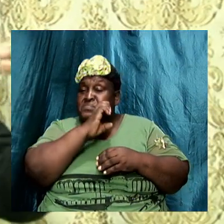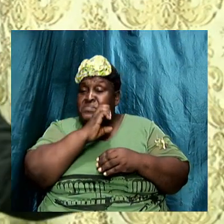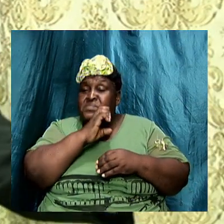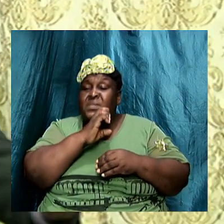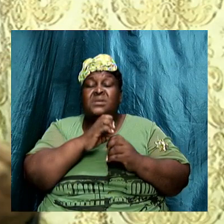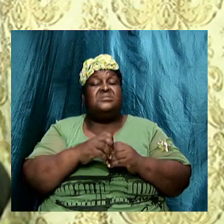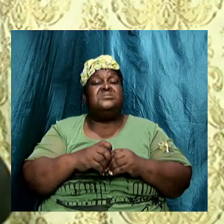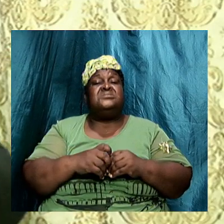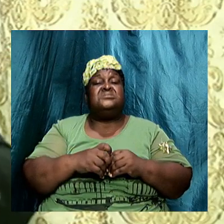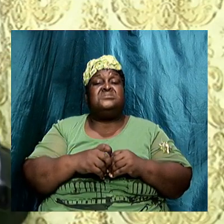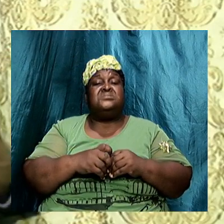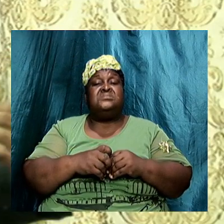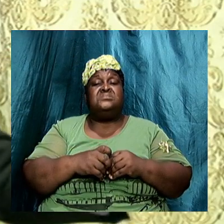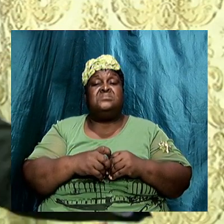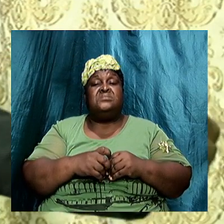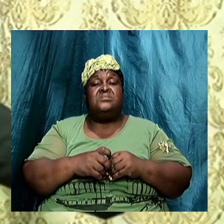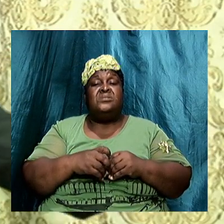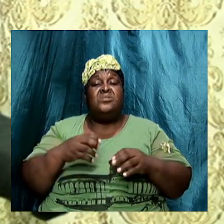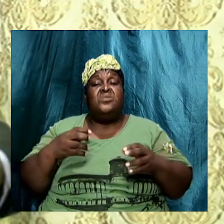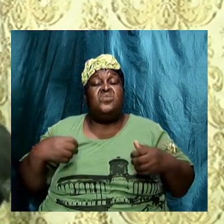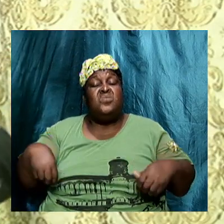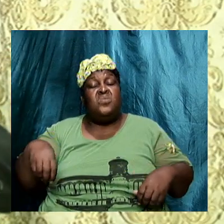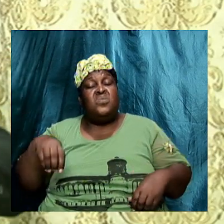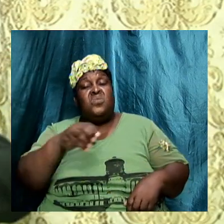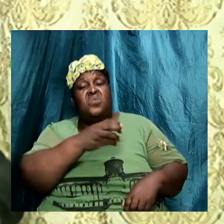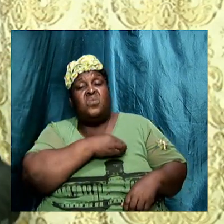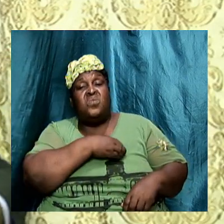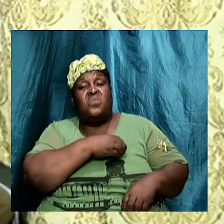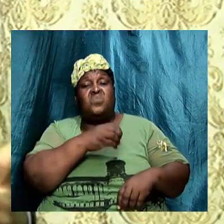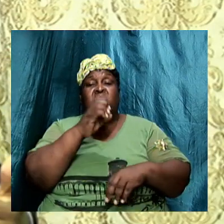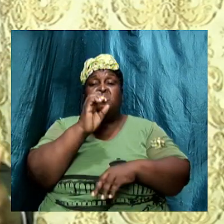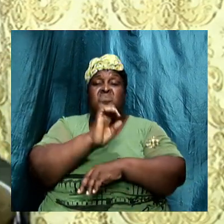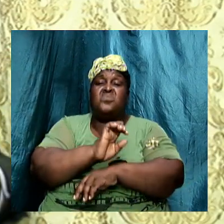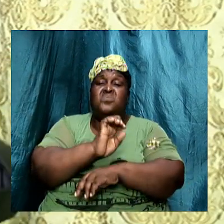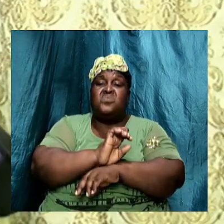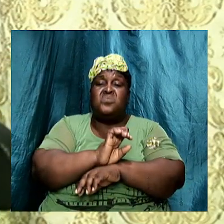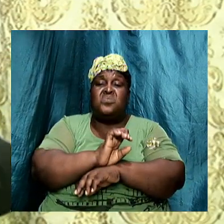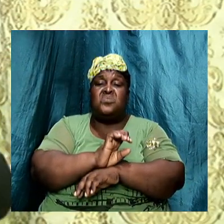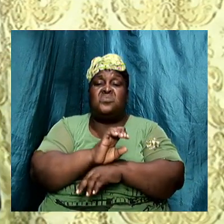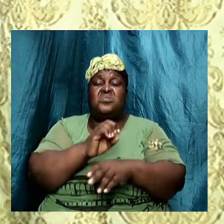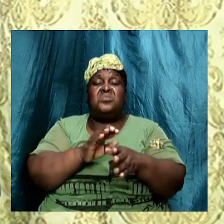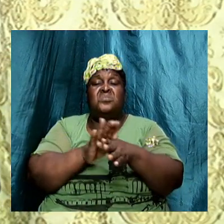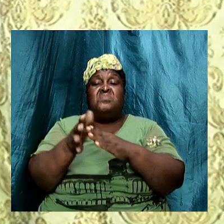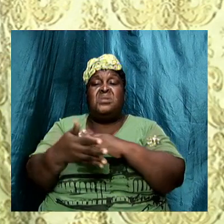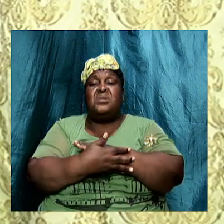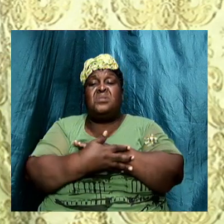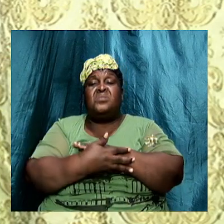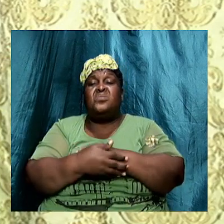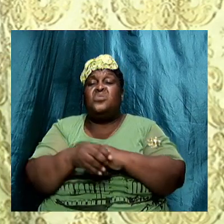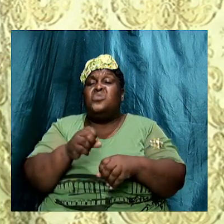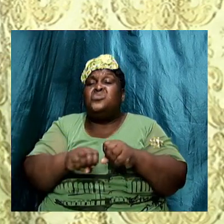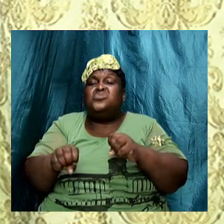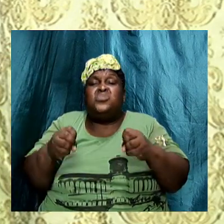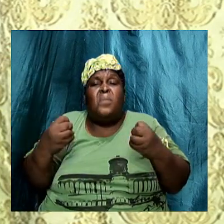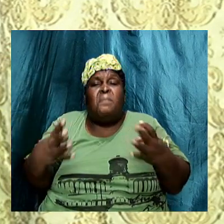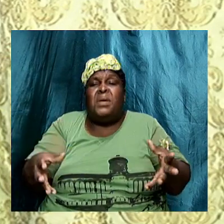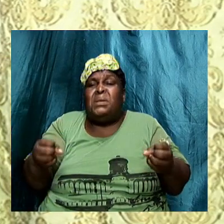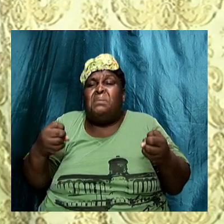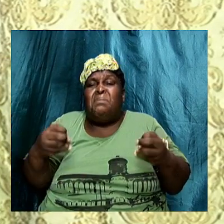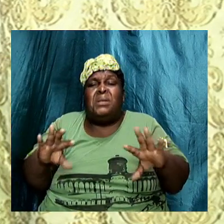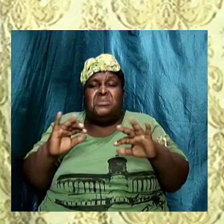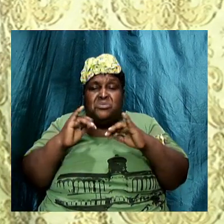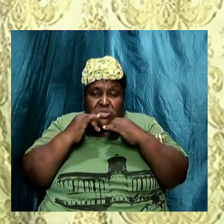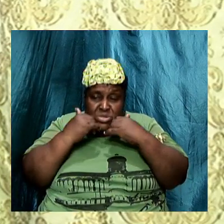Church Our country Our church The churches that are in our country You recognize that There are so many scandals And